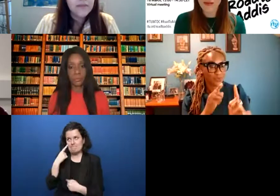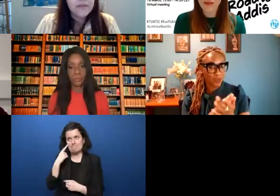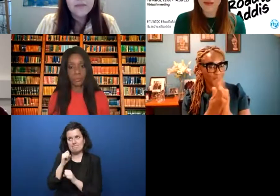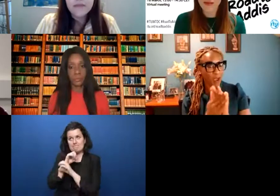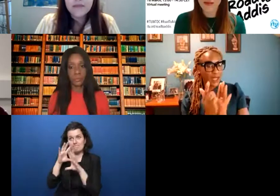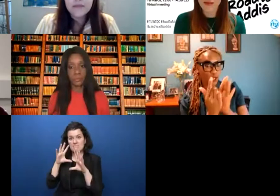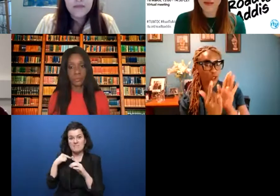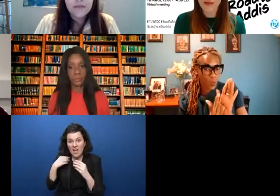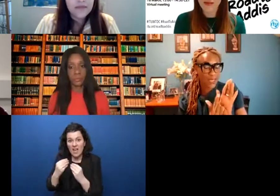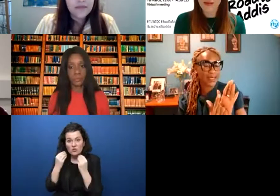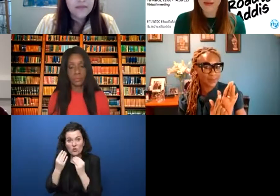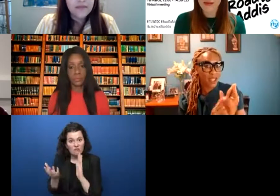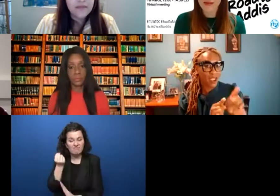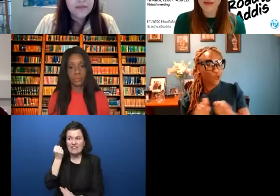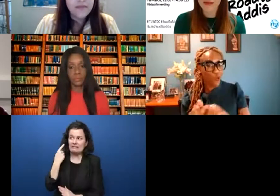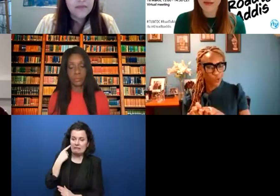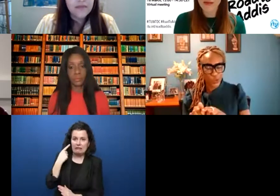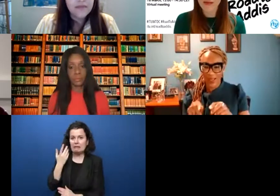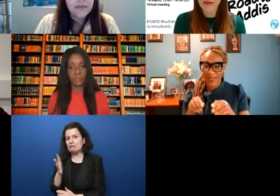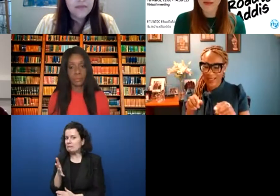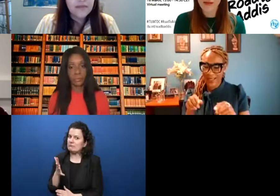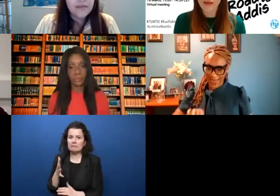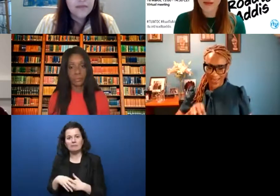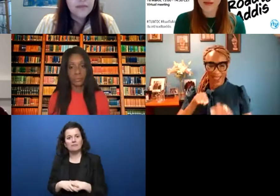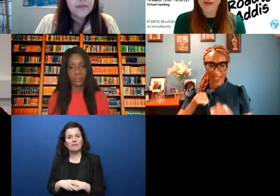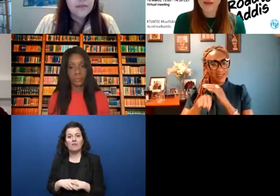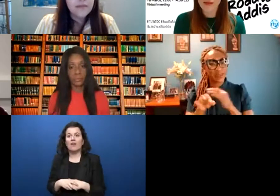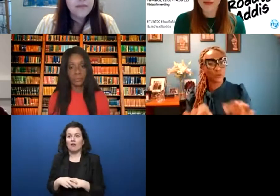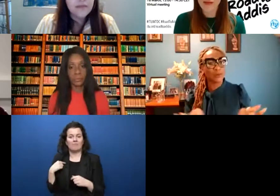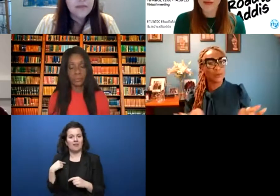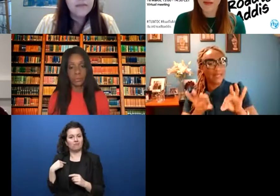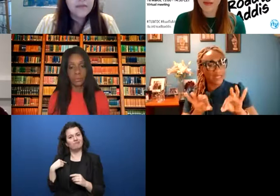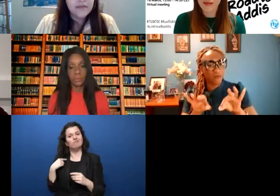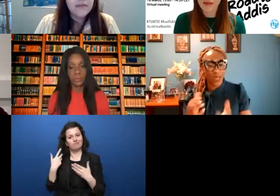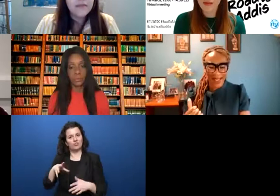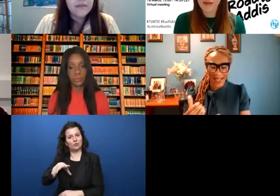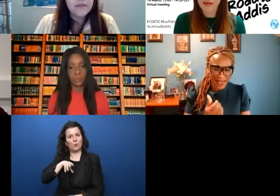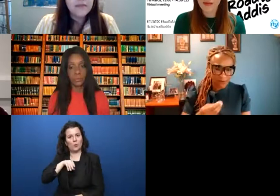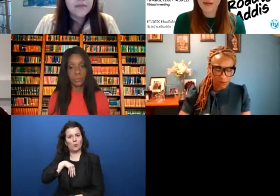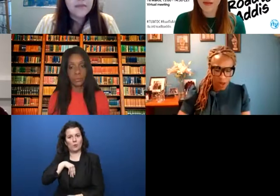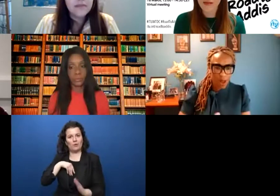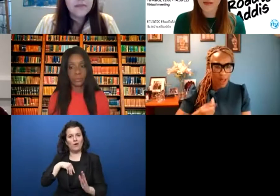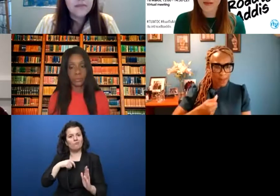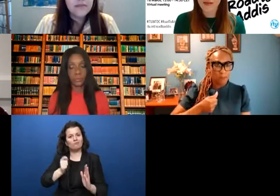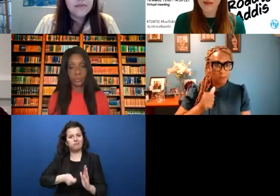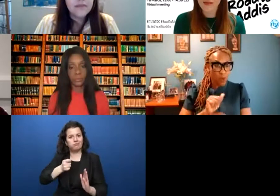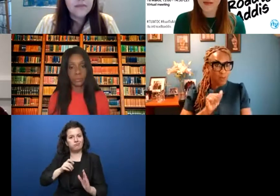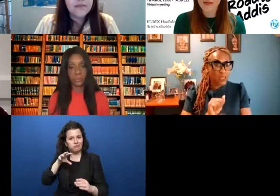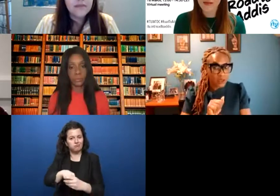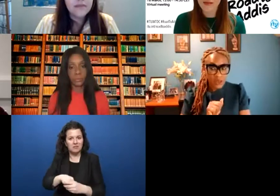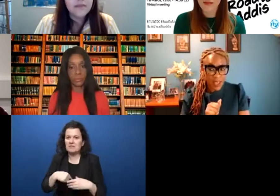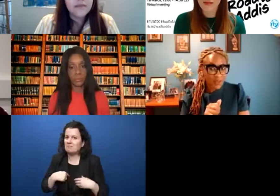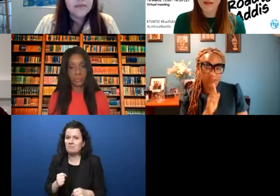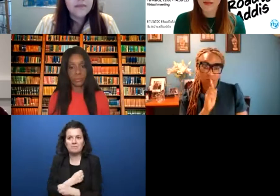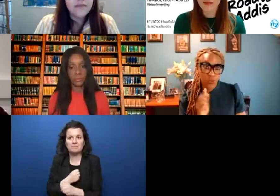educational aspirations. I wouldn't have been able to become an attorney. I also gain access to